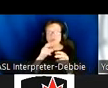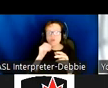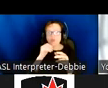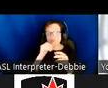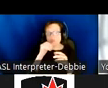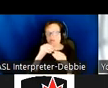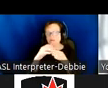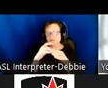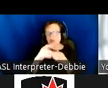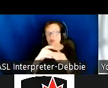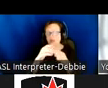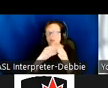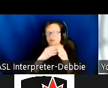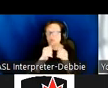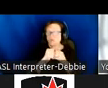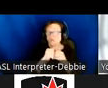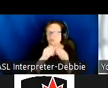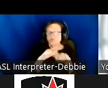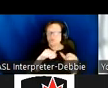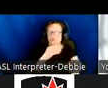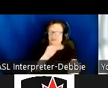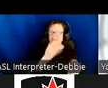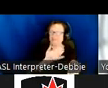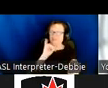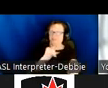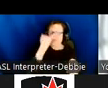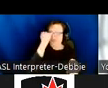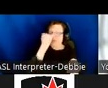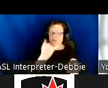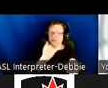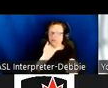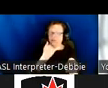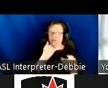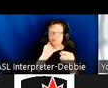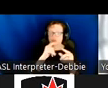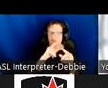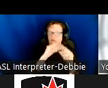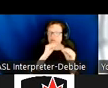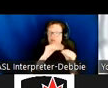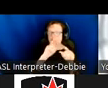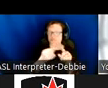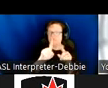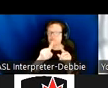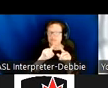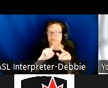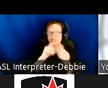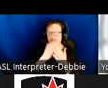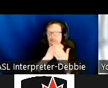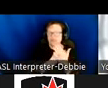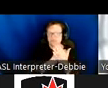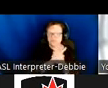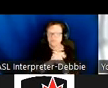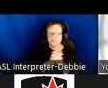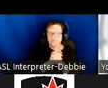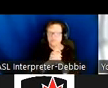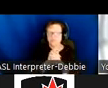or for the adults, let's say golf or violin lessons. Expert guides your trajectory